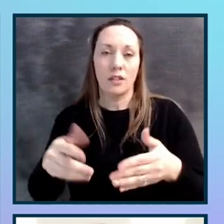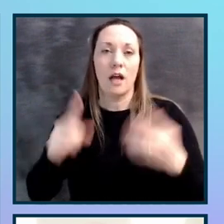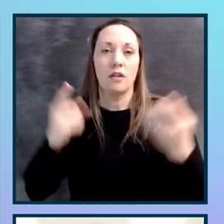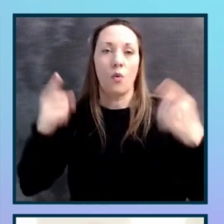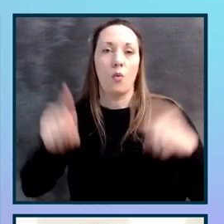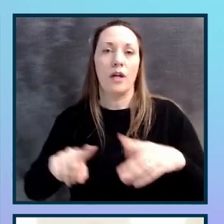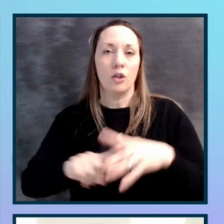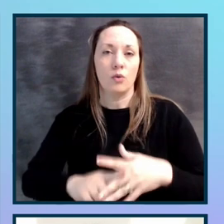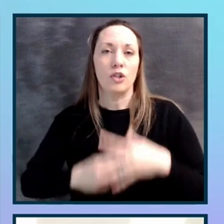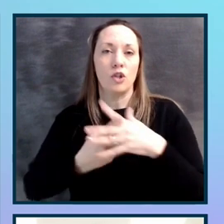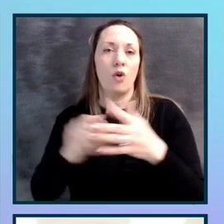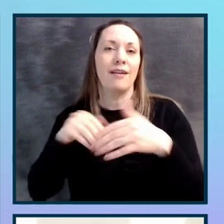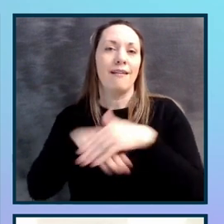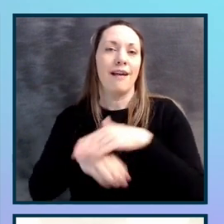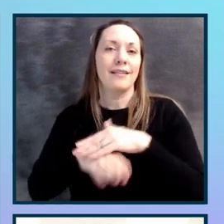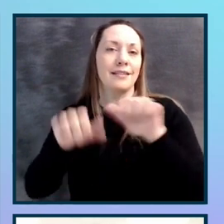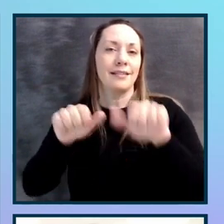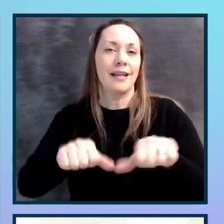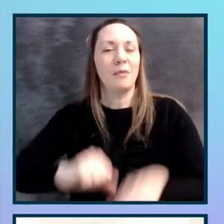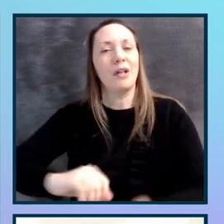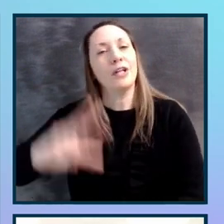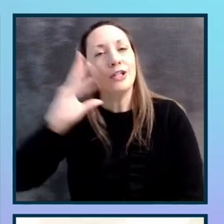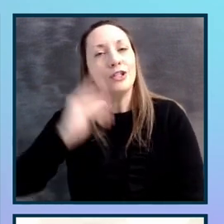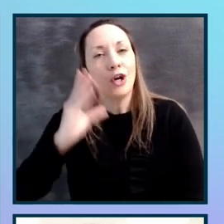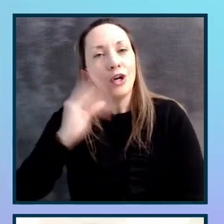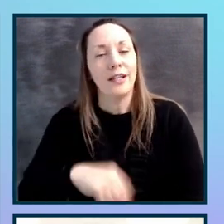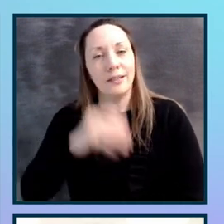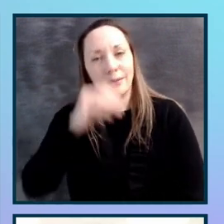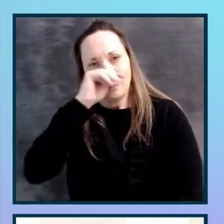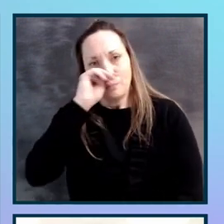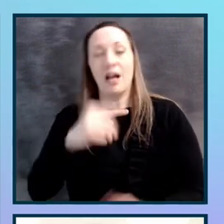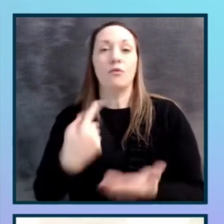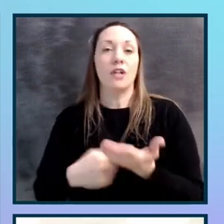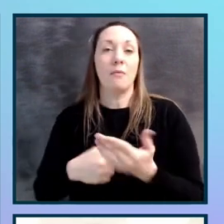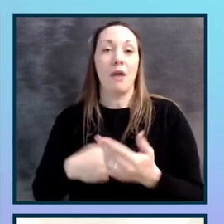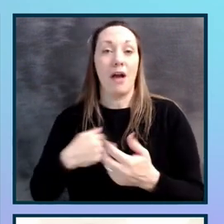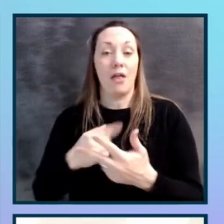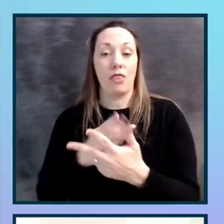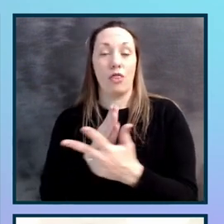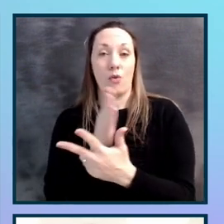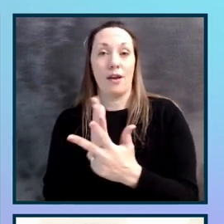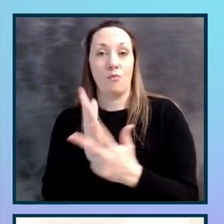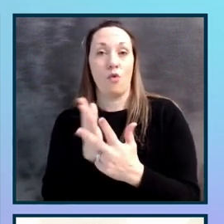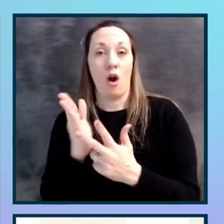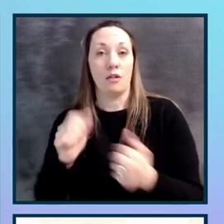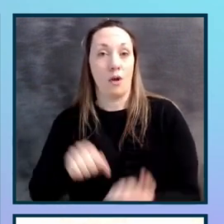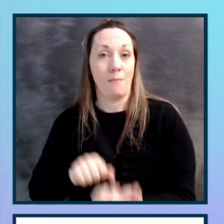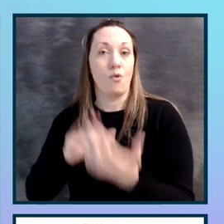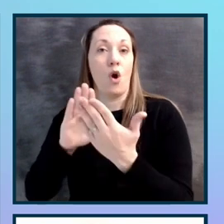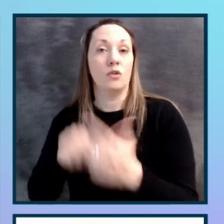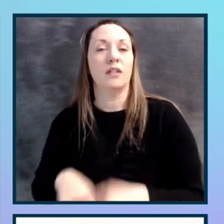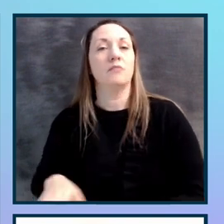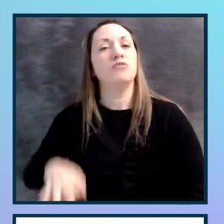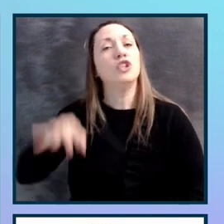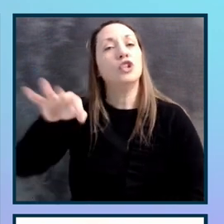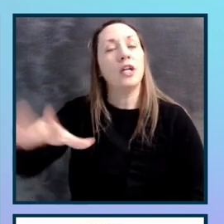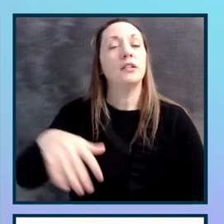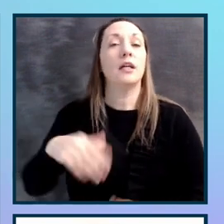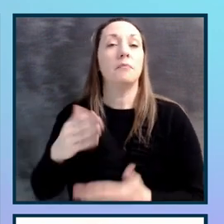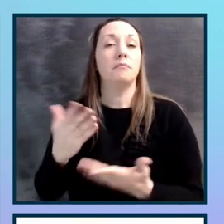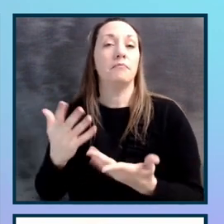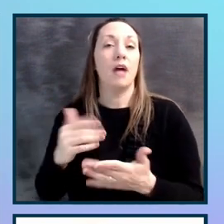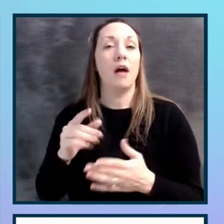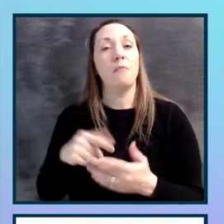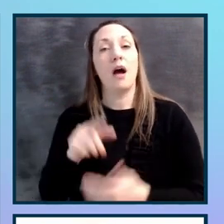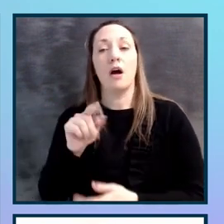journey. I'll then discuss like my three pronged approach for what we've done at user testing and share my tips for successful triaging